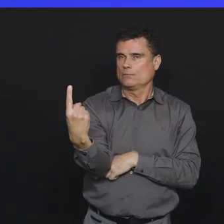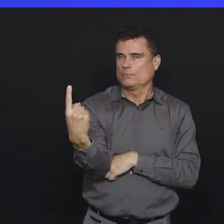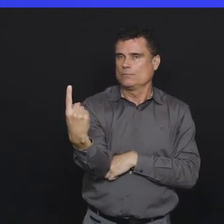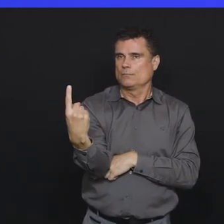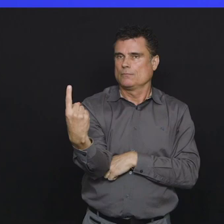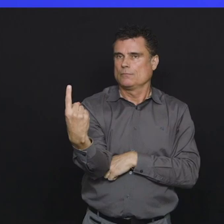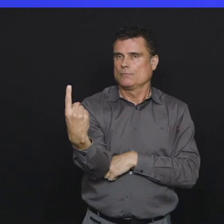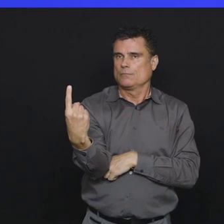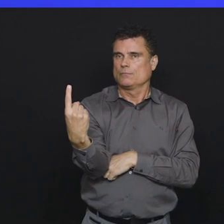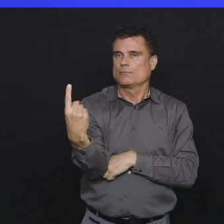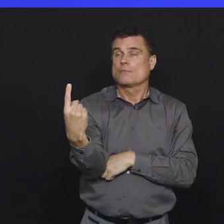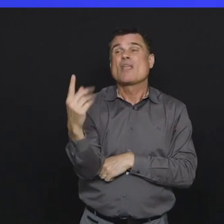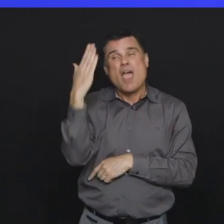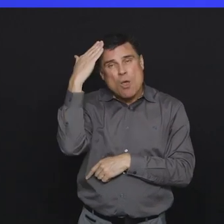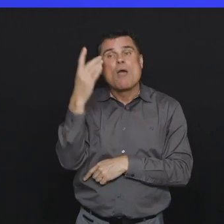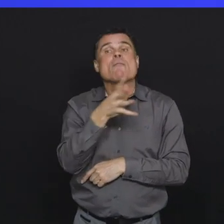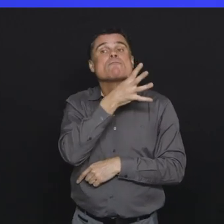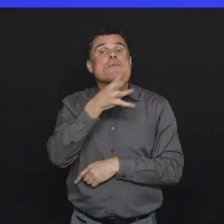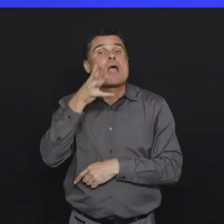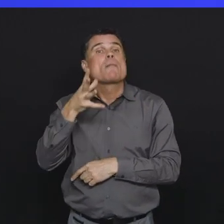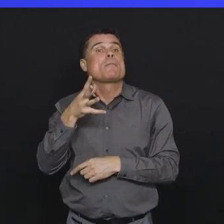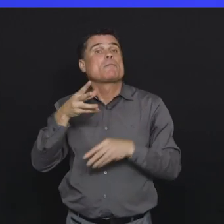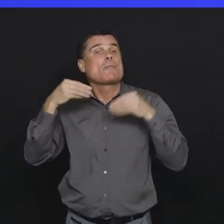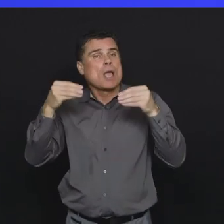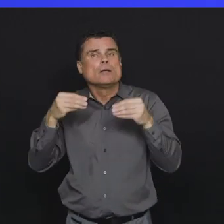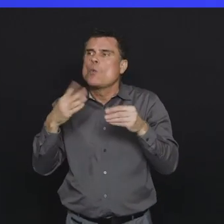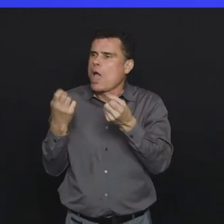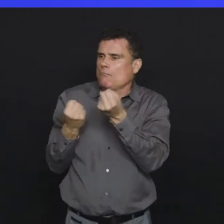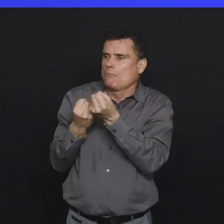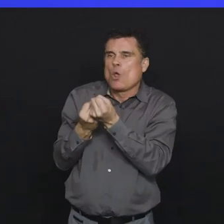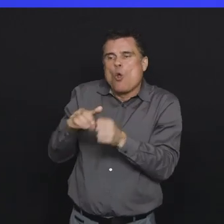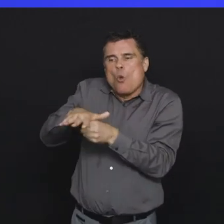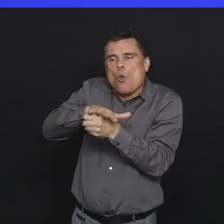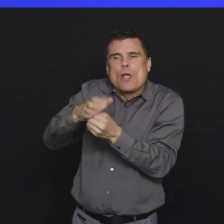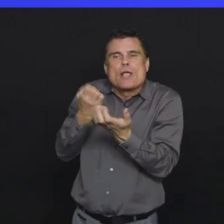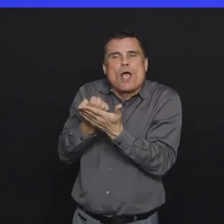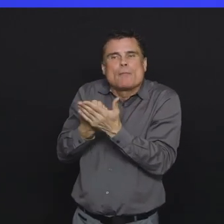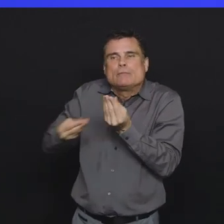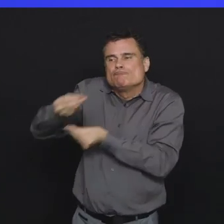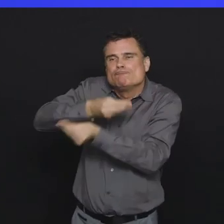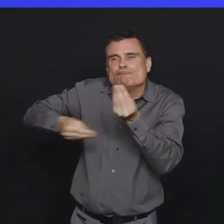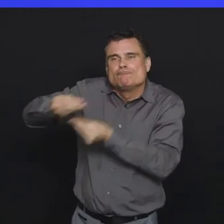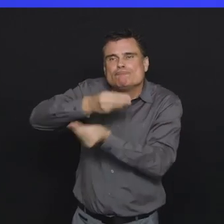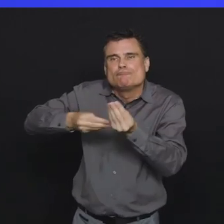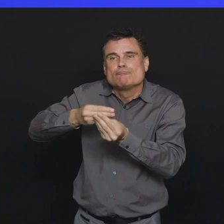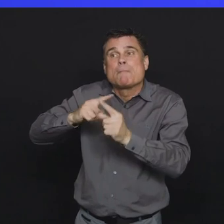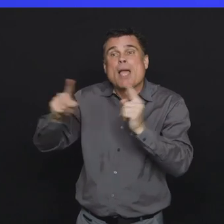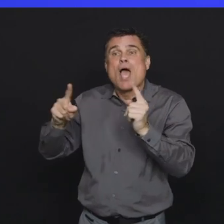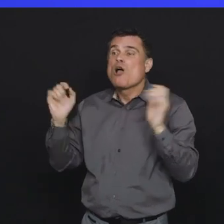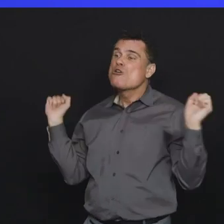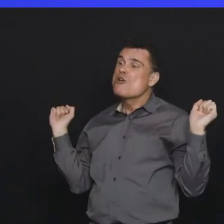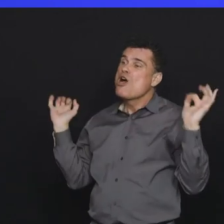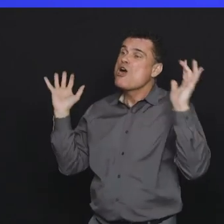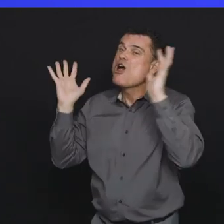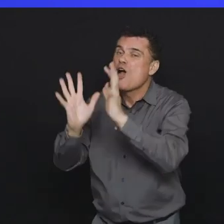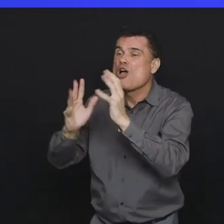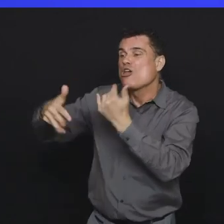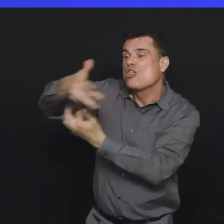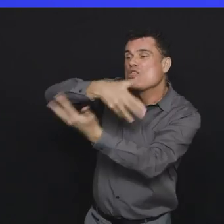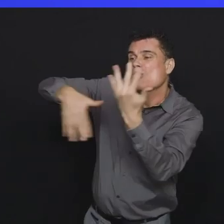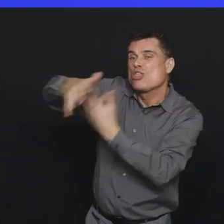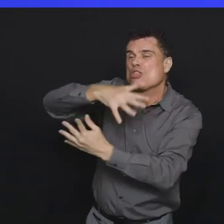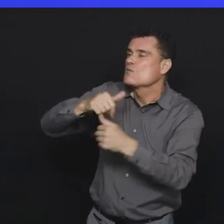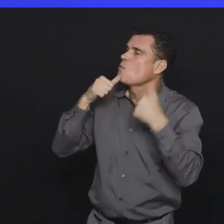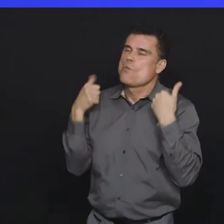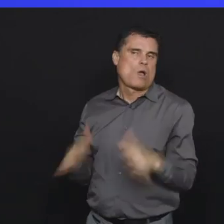locally grown and produced food. And the farmers markets are an important part of that. But we don't want them to be areas where